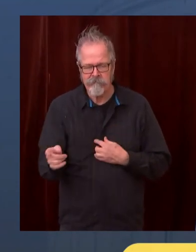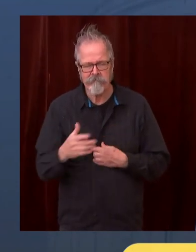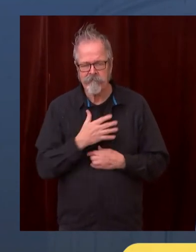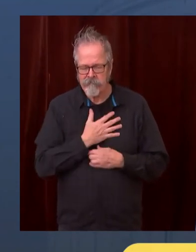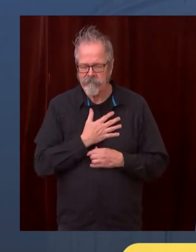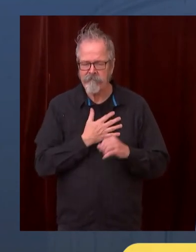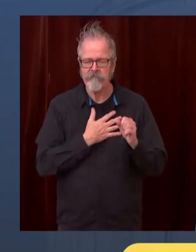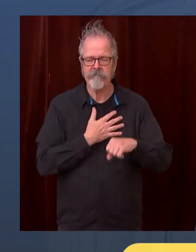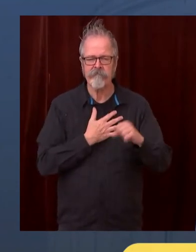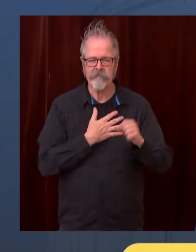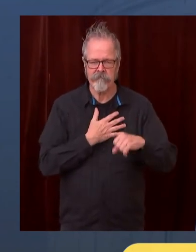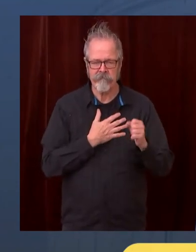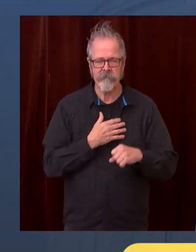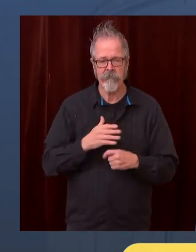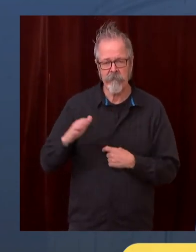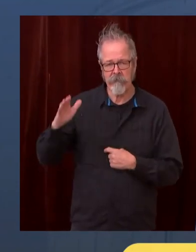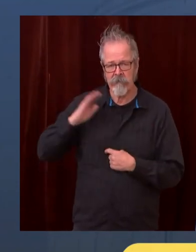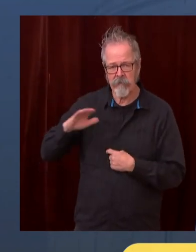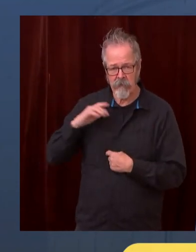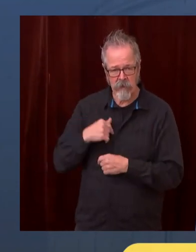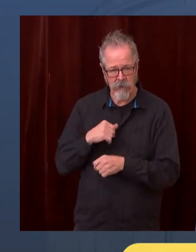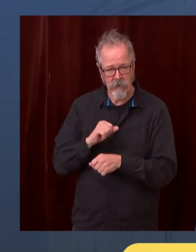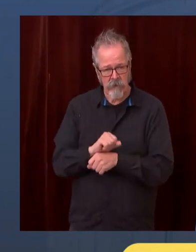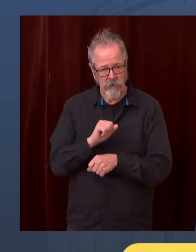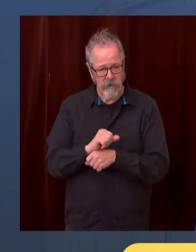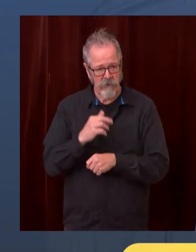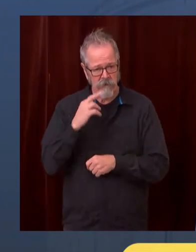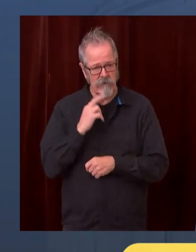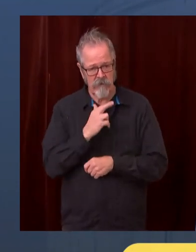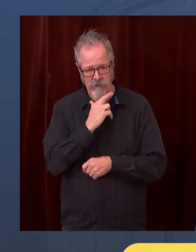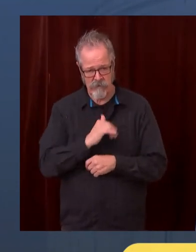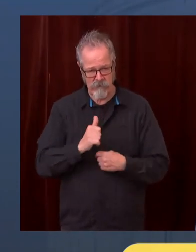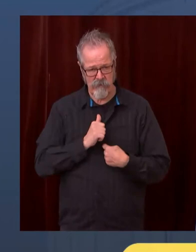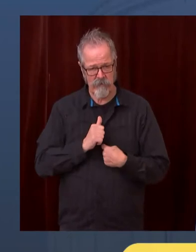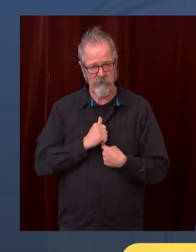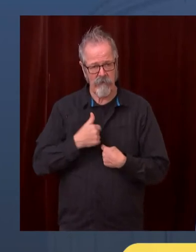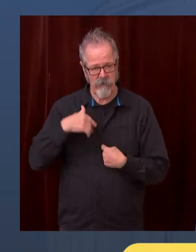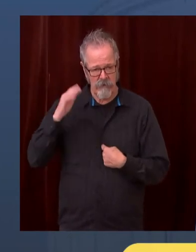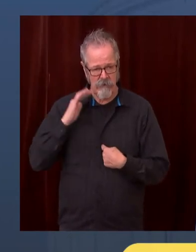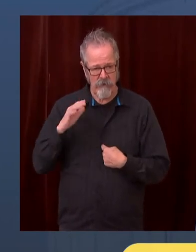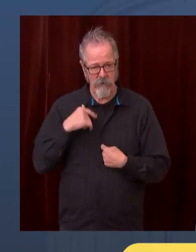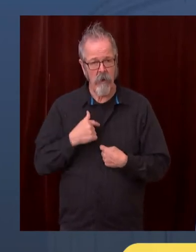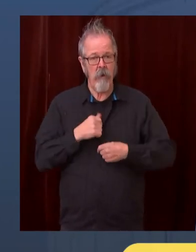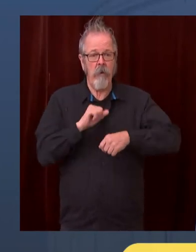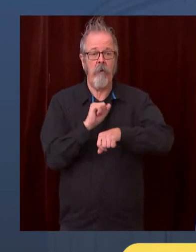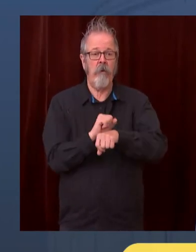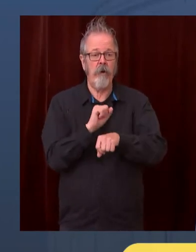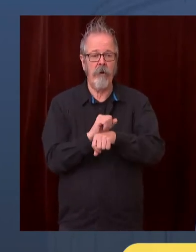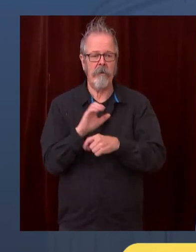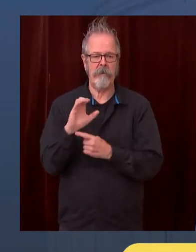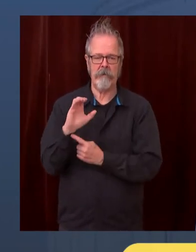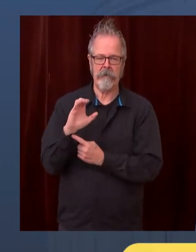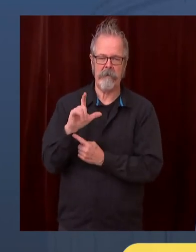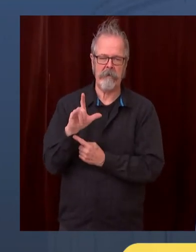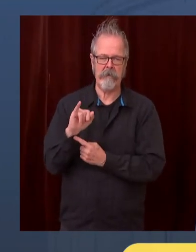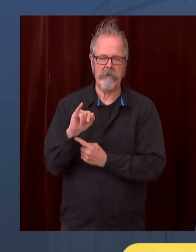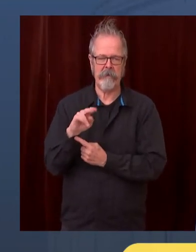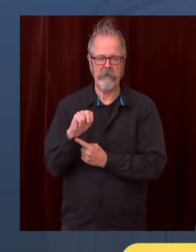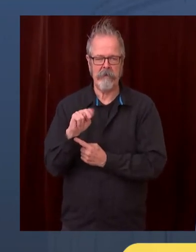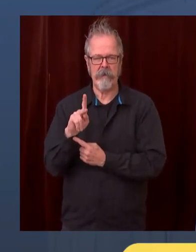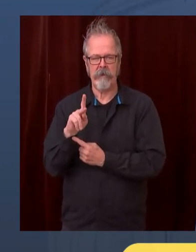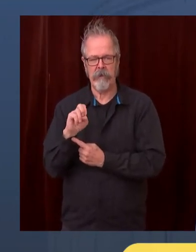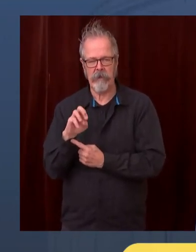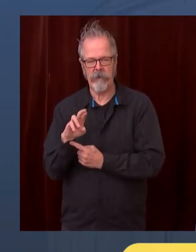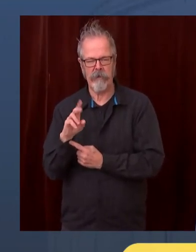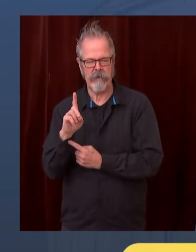used to work in the industry. I was a server at Clinker Dagger, Vickerstaff and Pets Public House and I don't